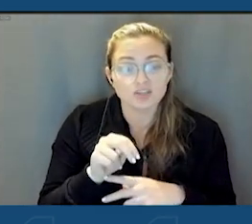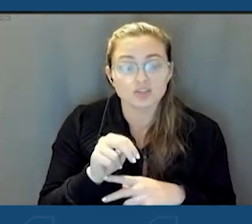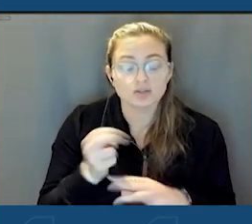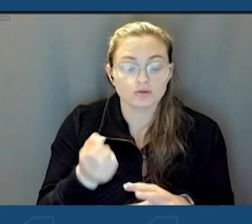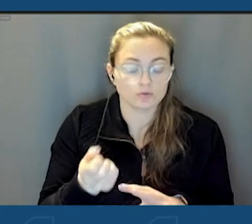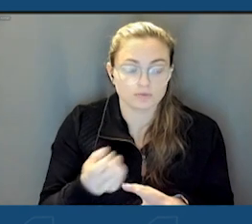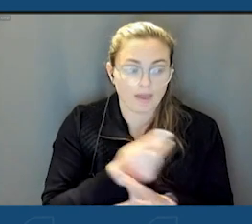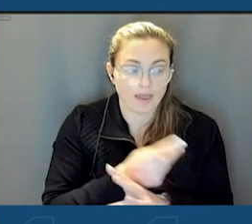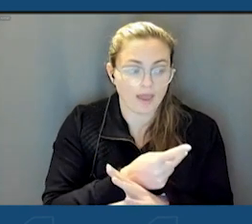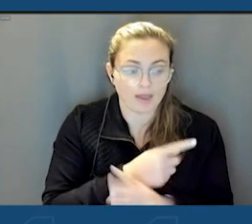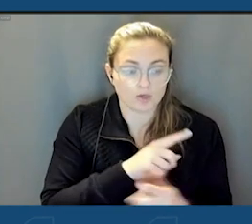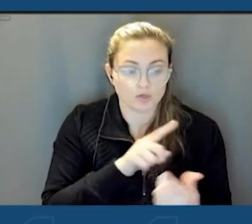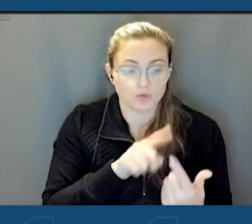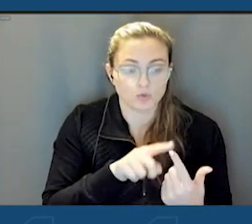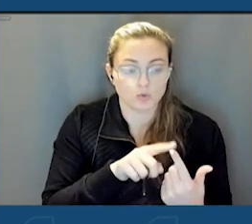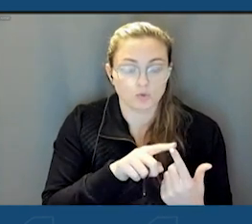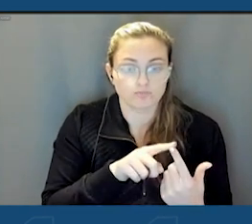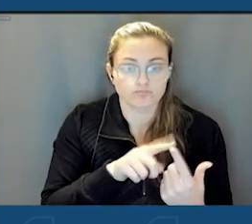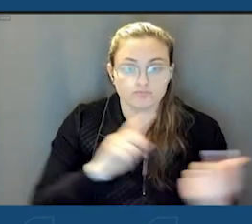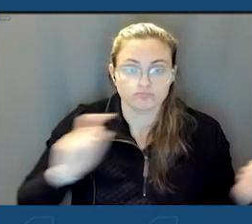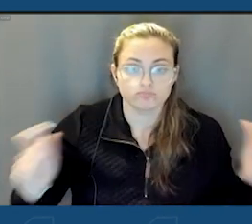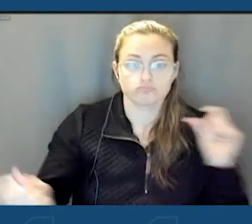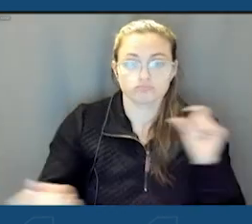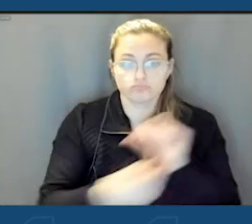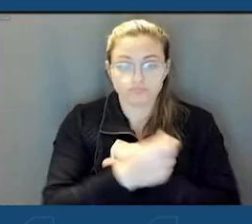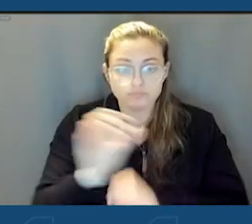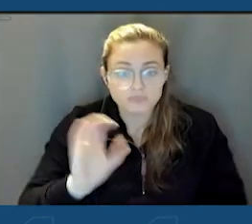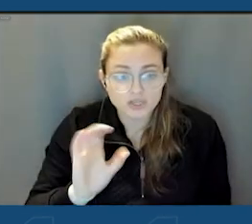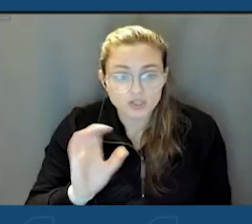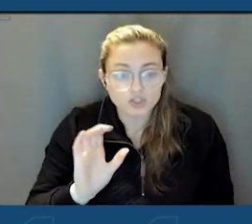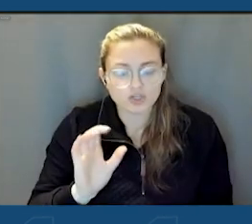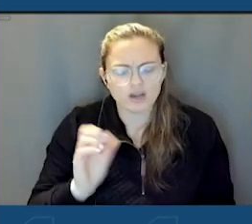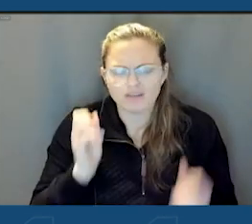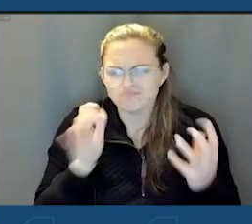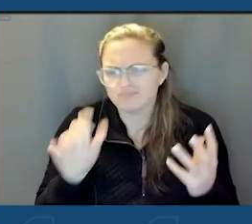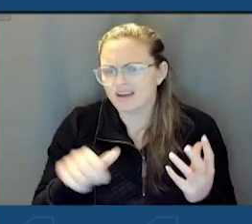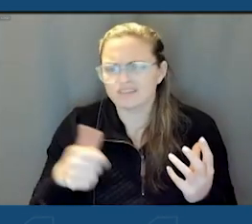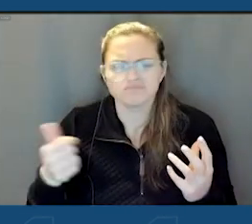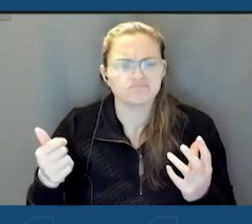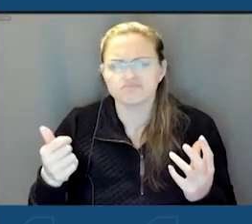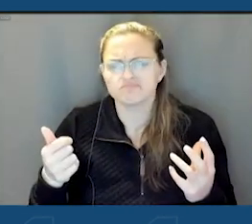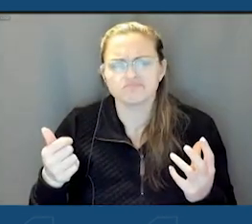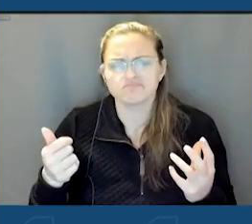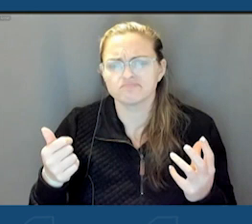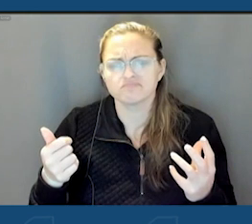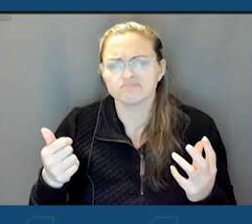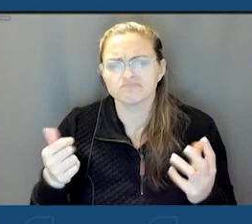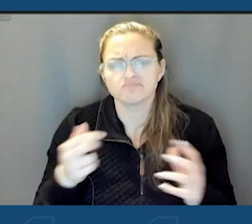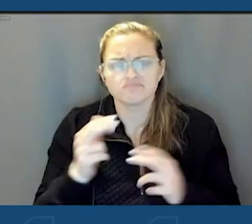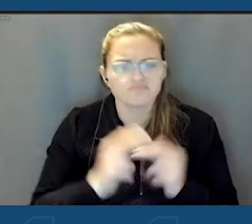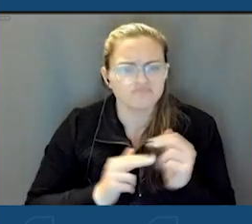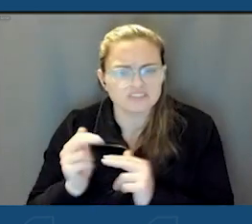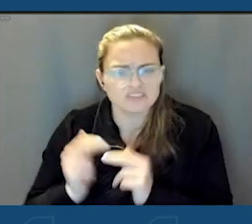to the turn of the century and a number of other, another of other facilities.